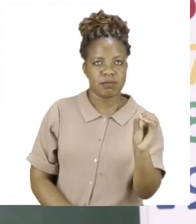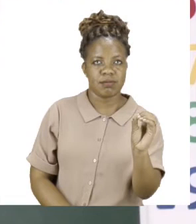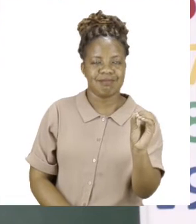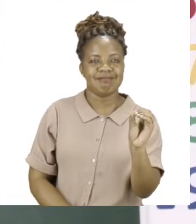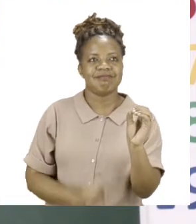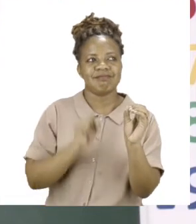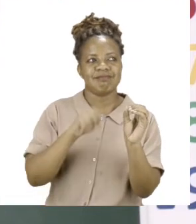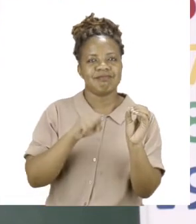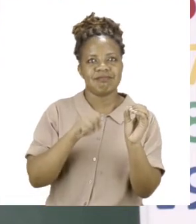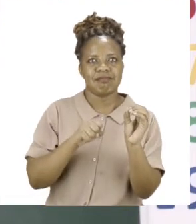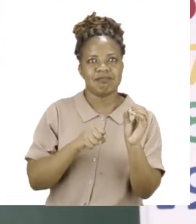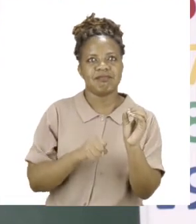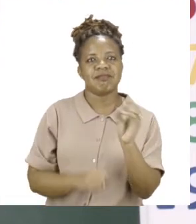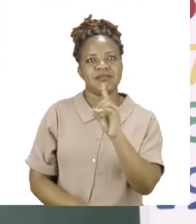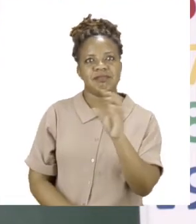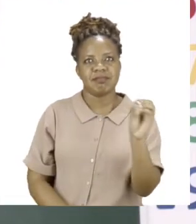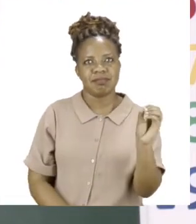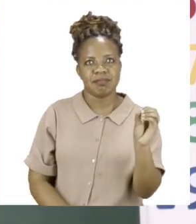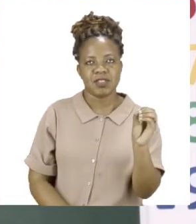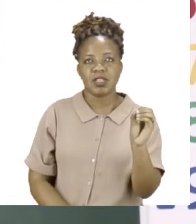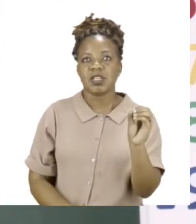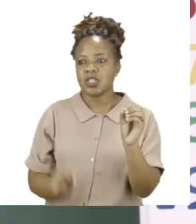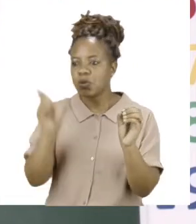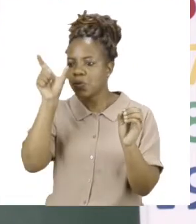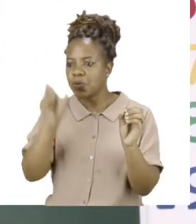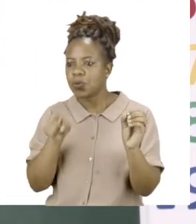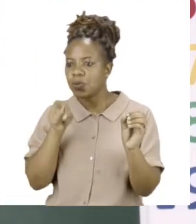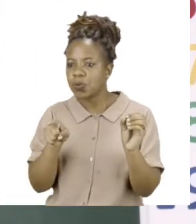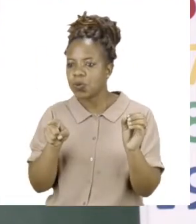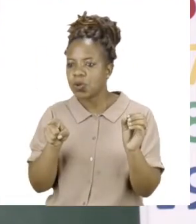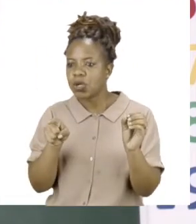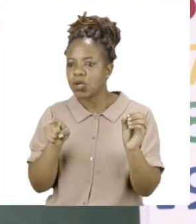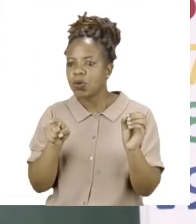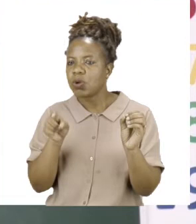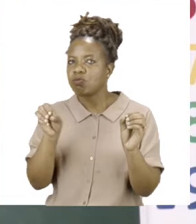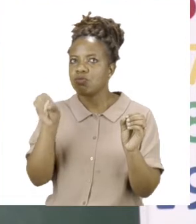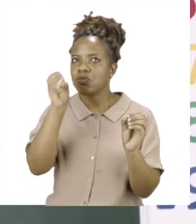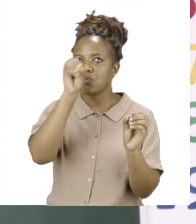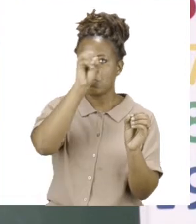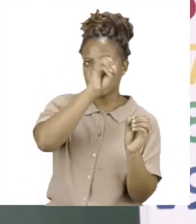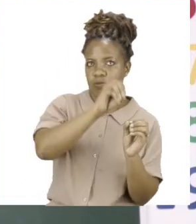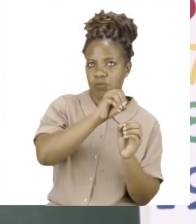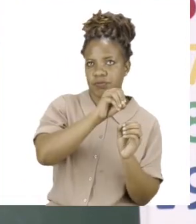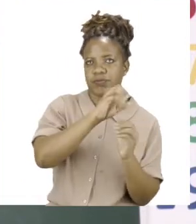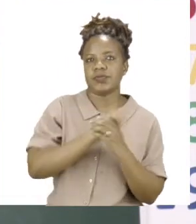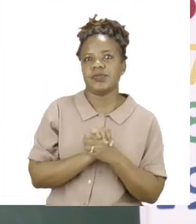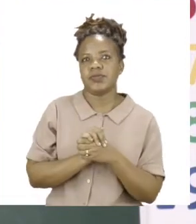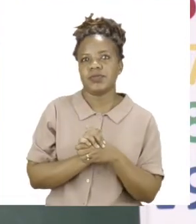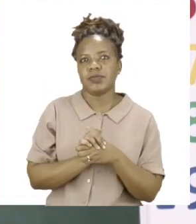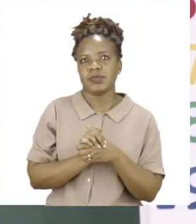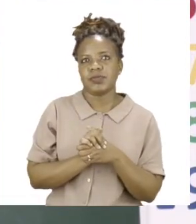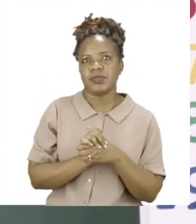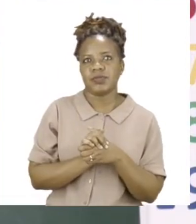So we have moved from the second block, one, and we have placed it in the